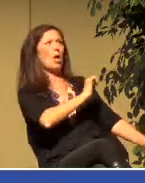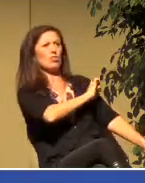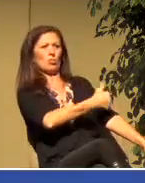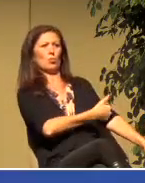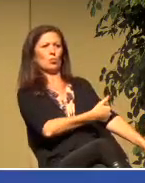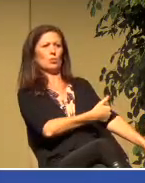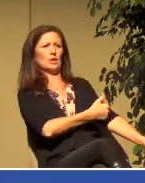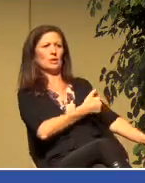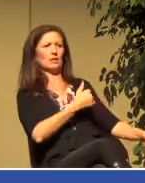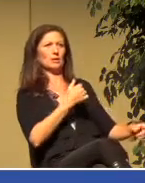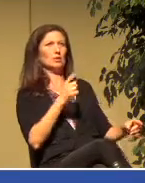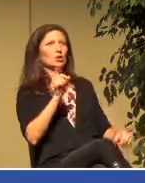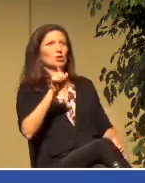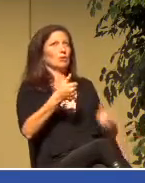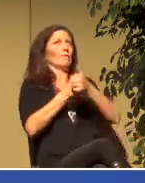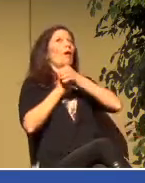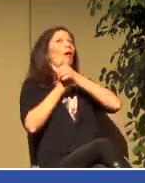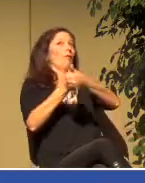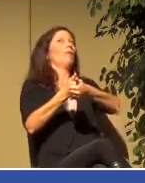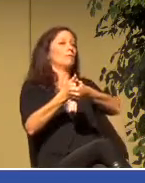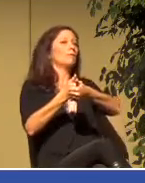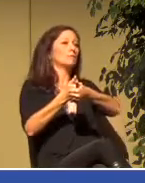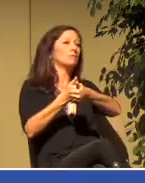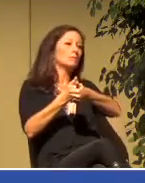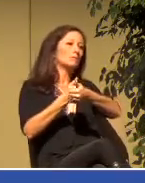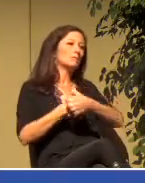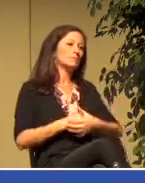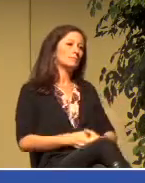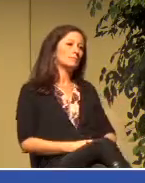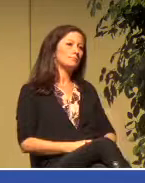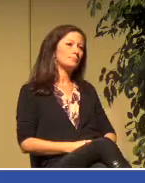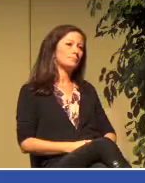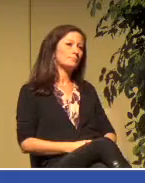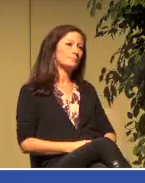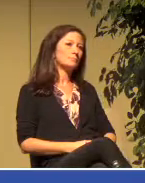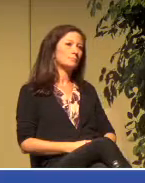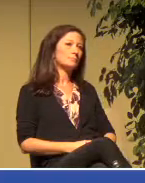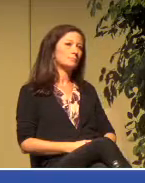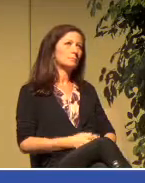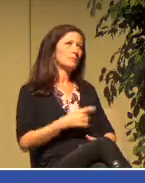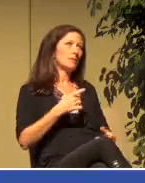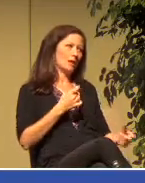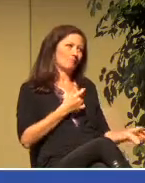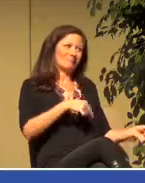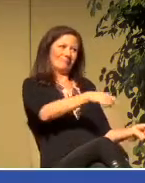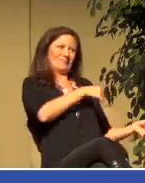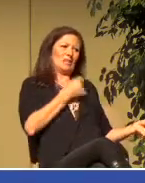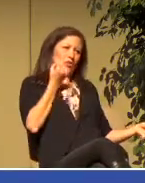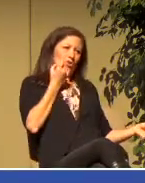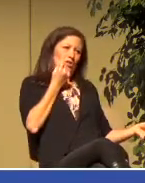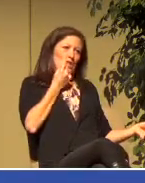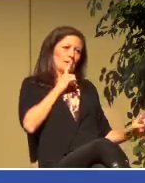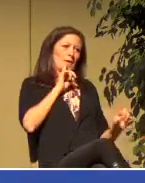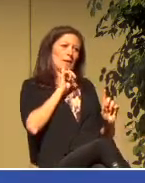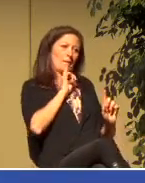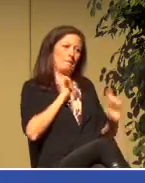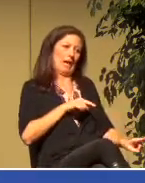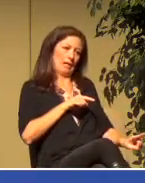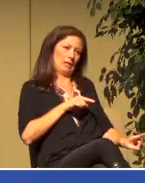to be followed. These were commands that were not optional,